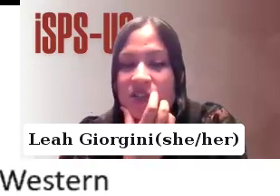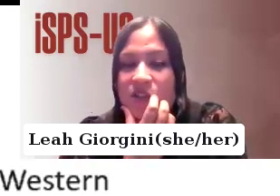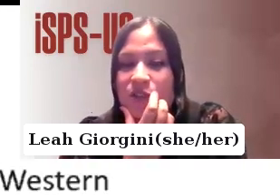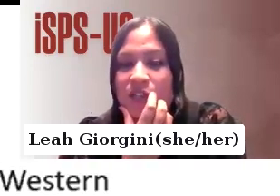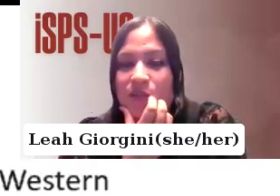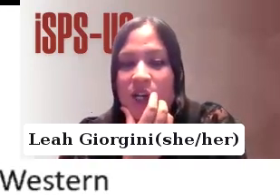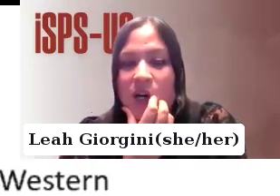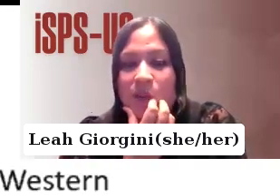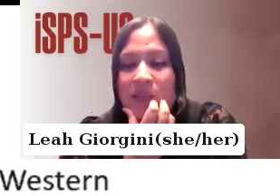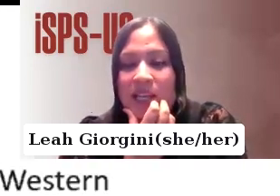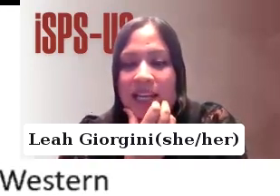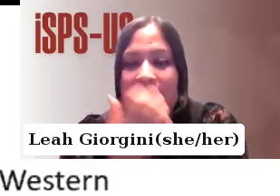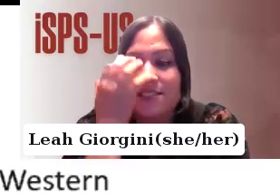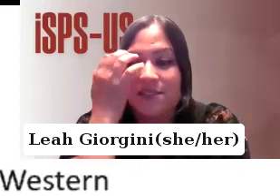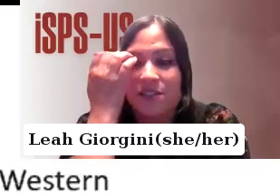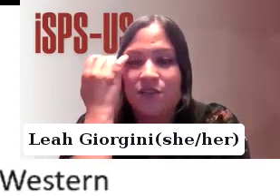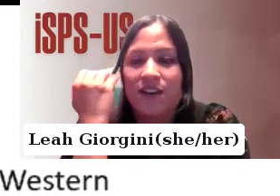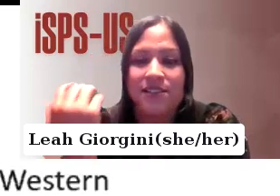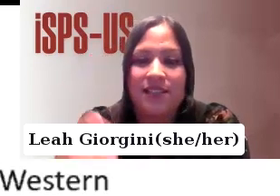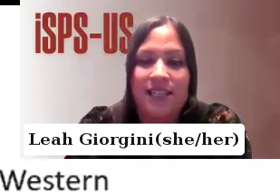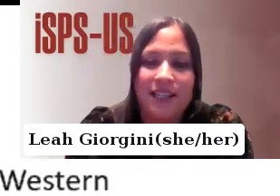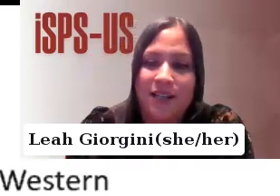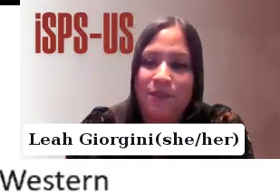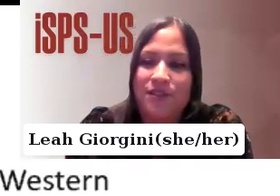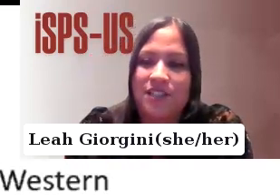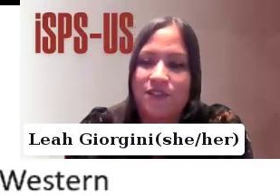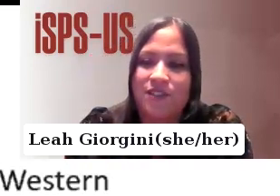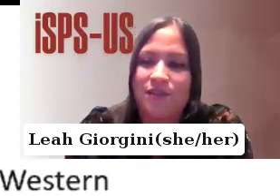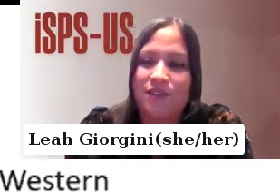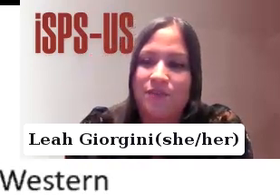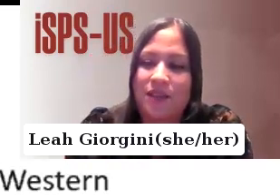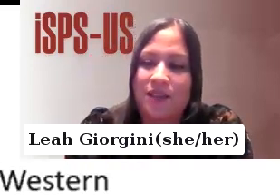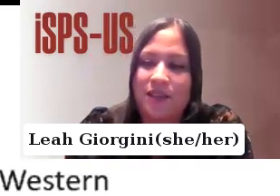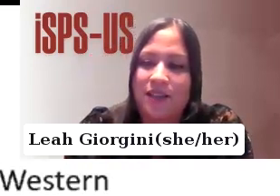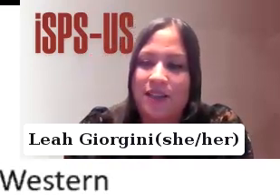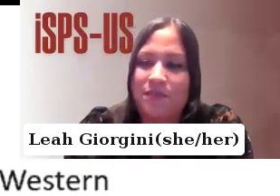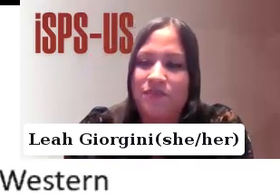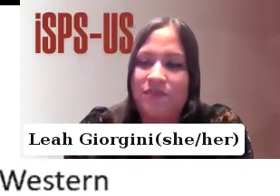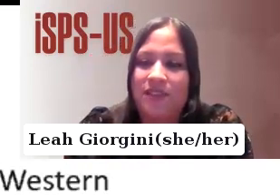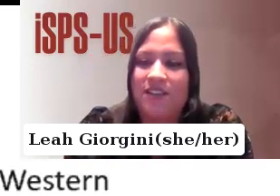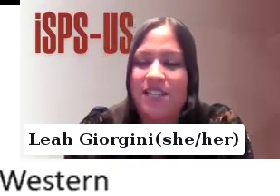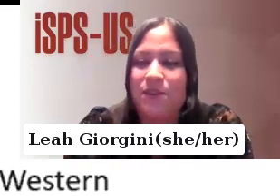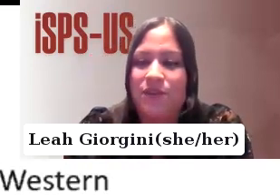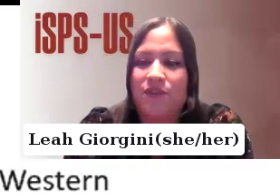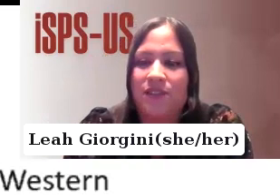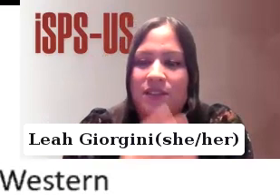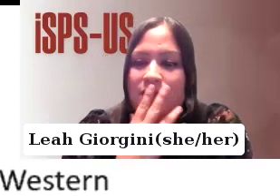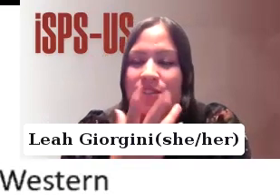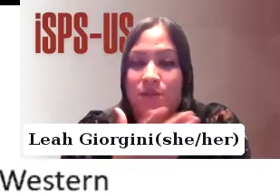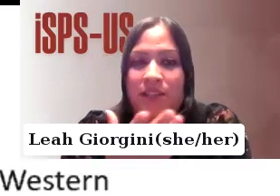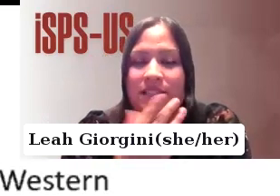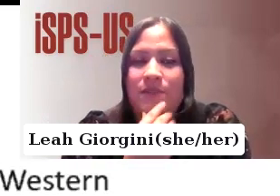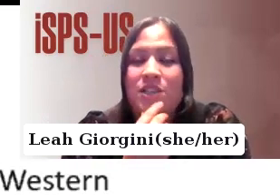to studies or a full-time job and it has universally positive results um they're a team of